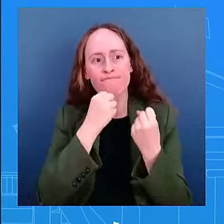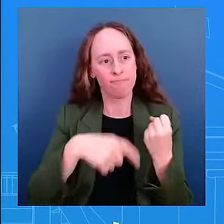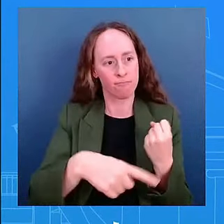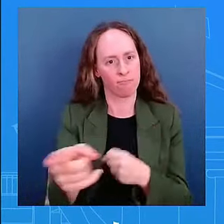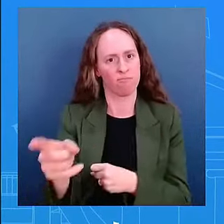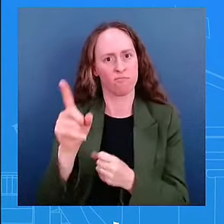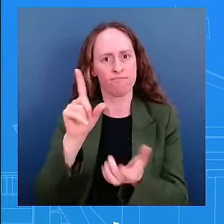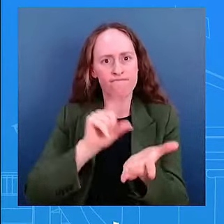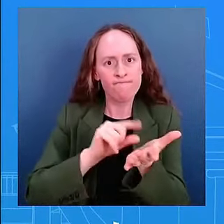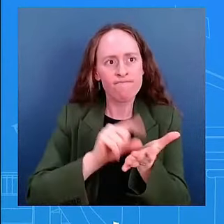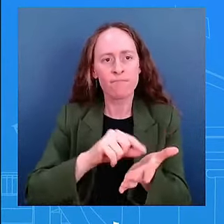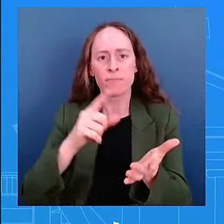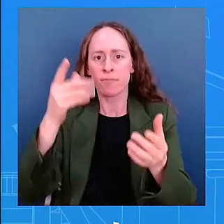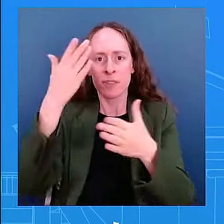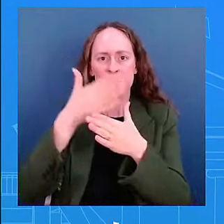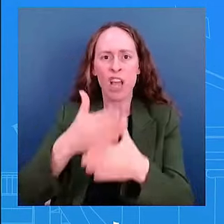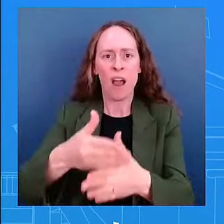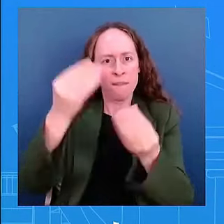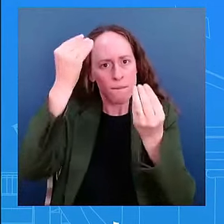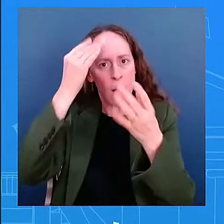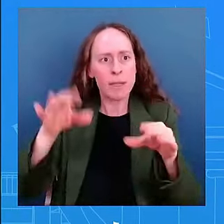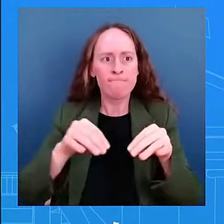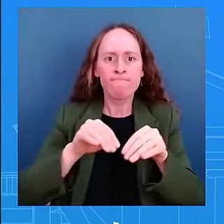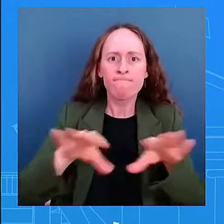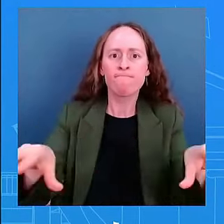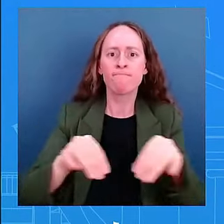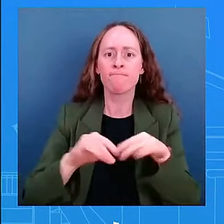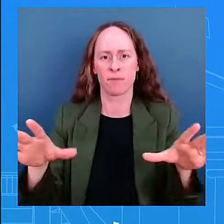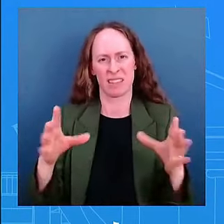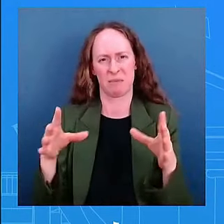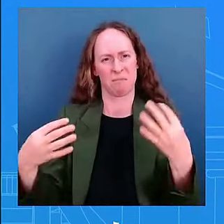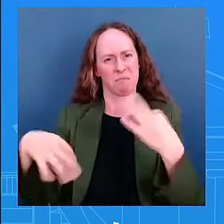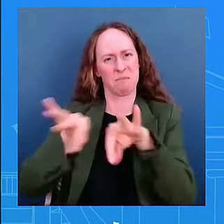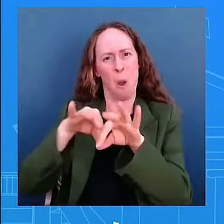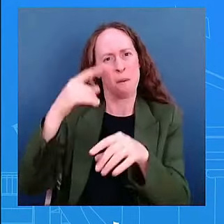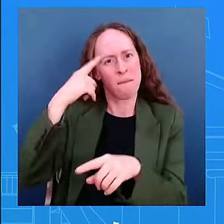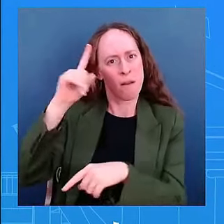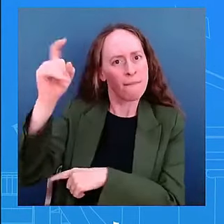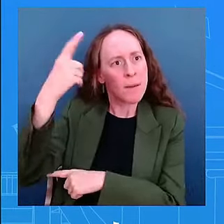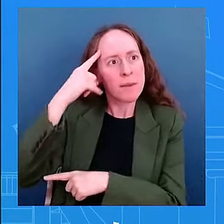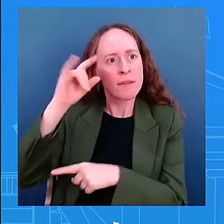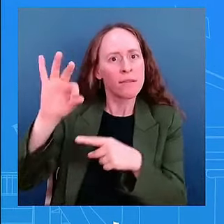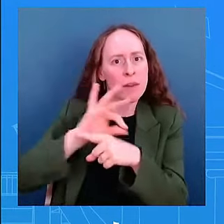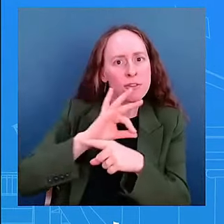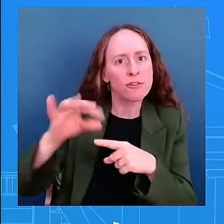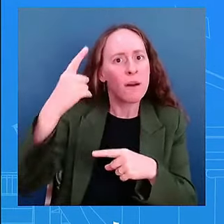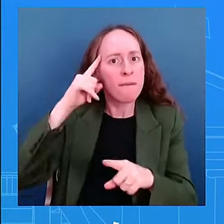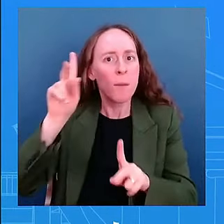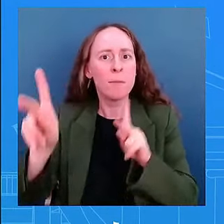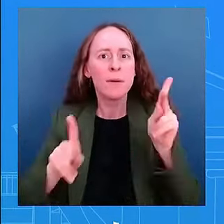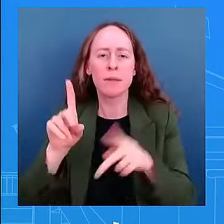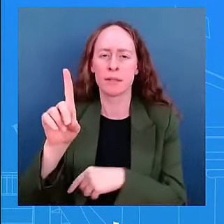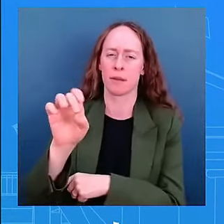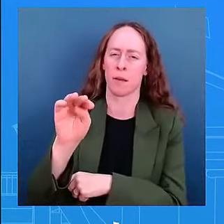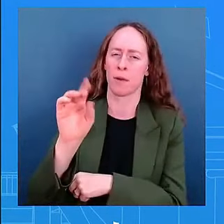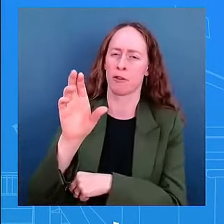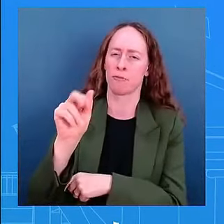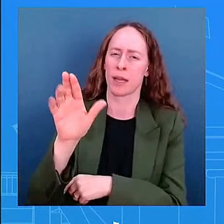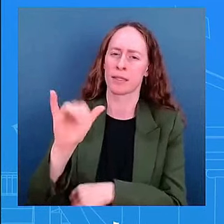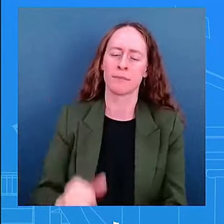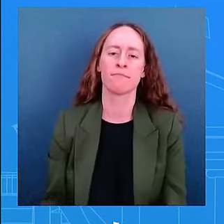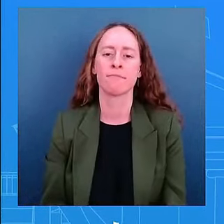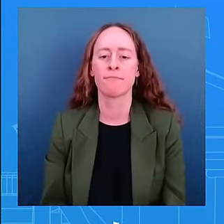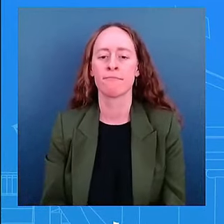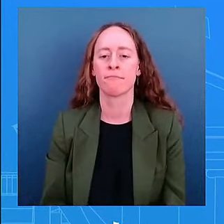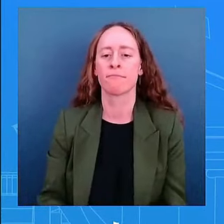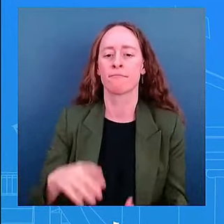and so obviously the president was and the vice president were partners in making that announcement in the sense